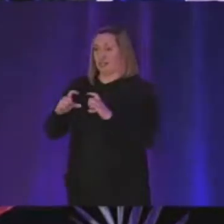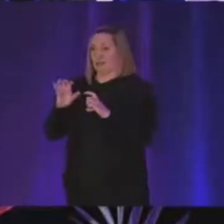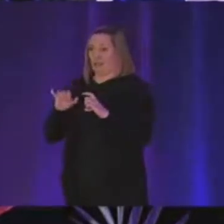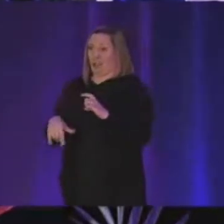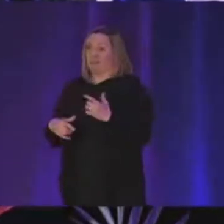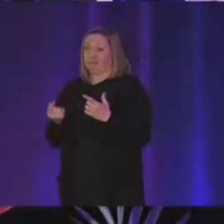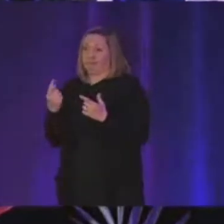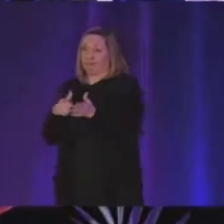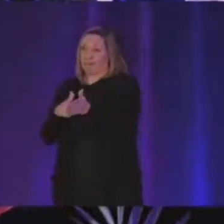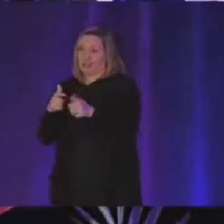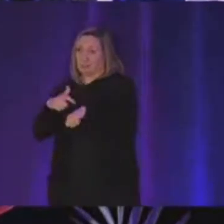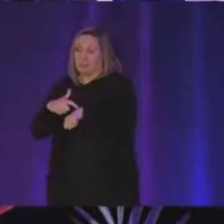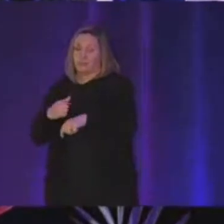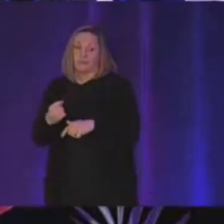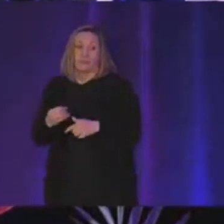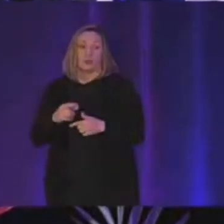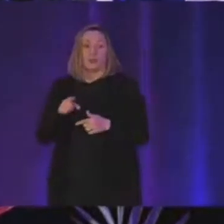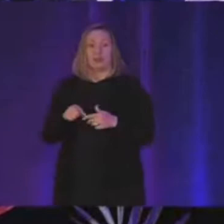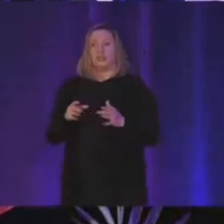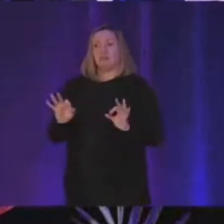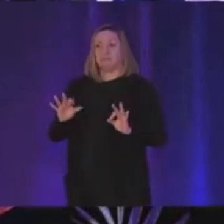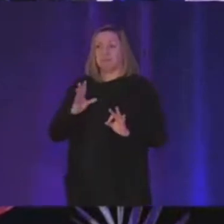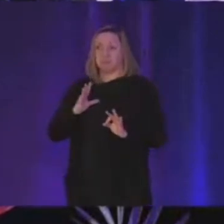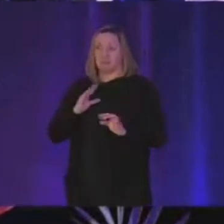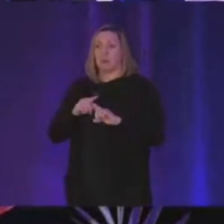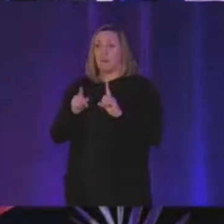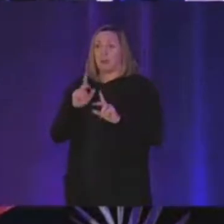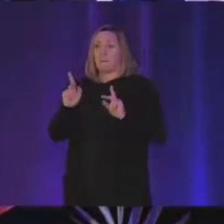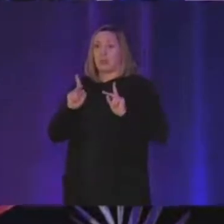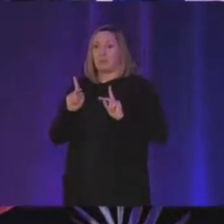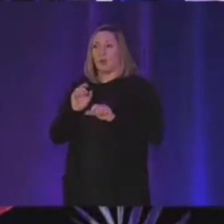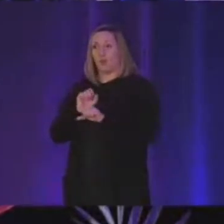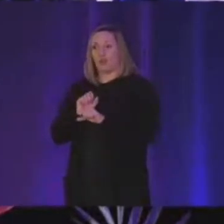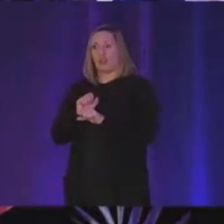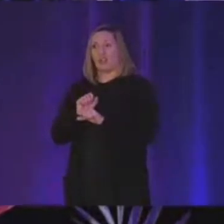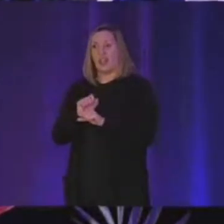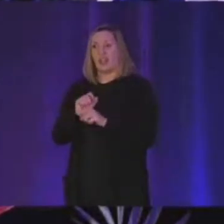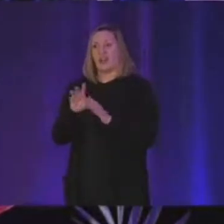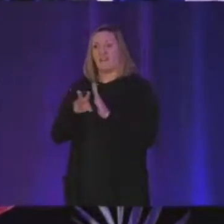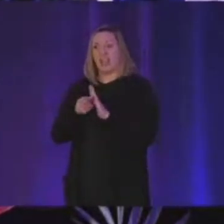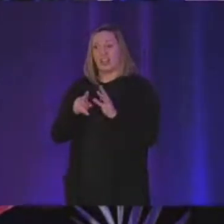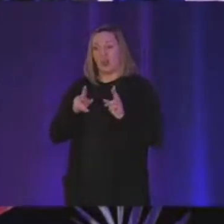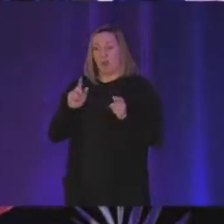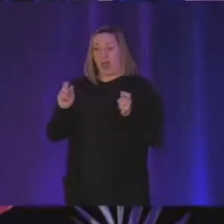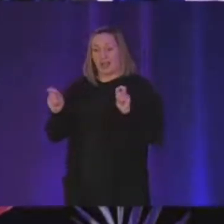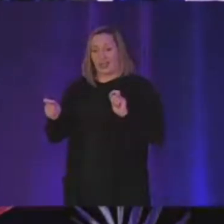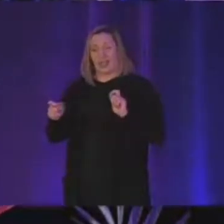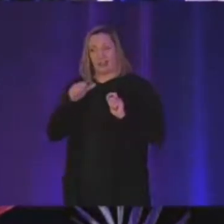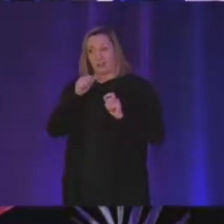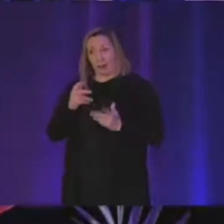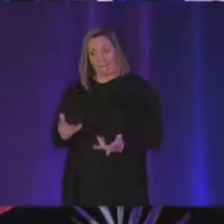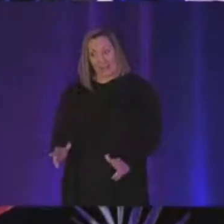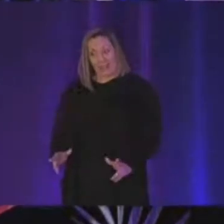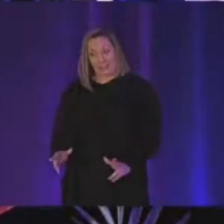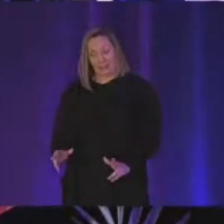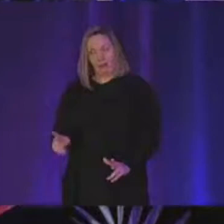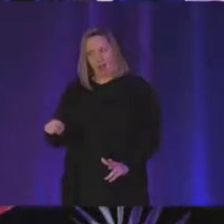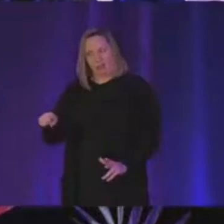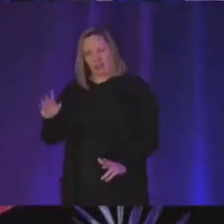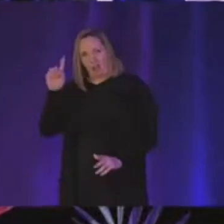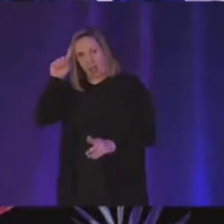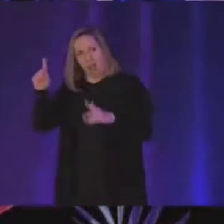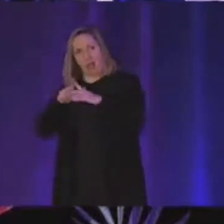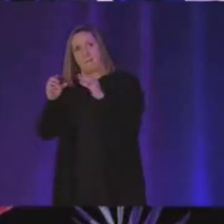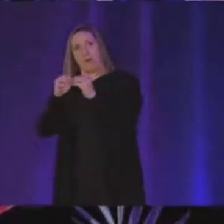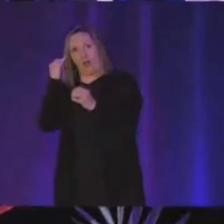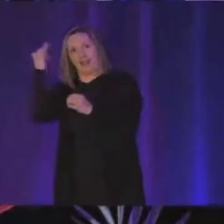is uh all uh nice and good but the people working on video encoding were not done yet they had more ideas and one